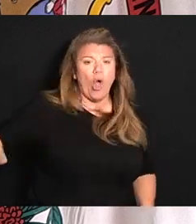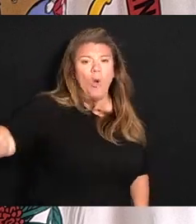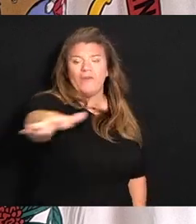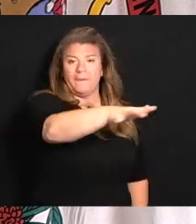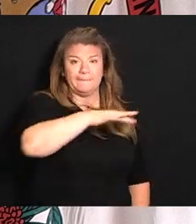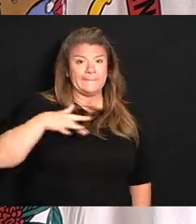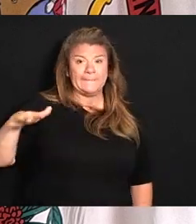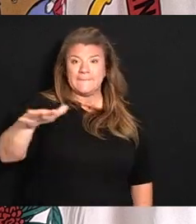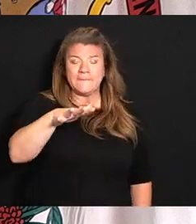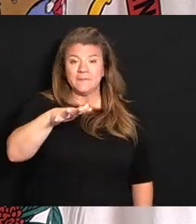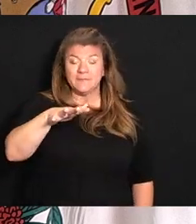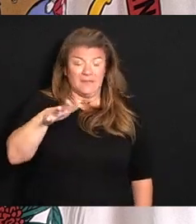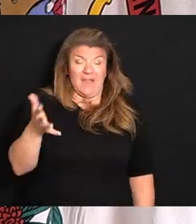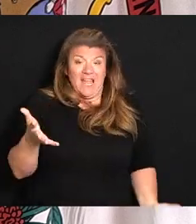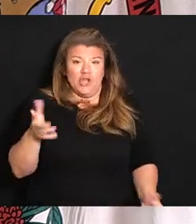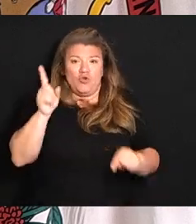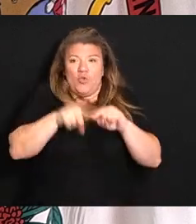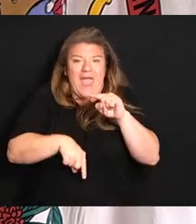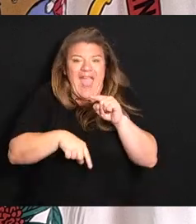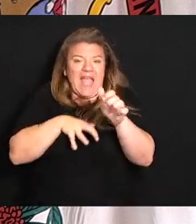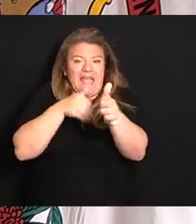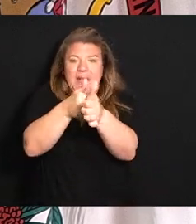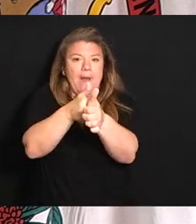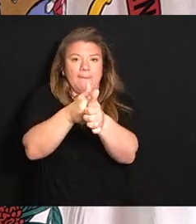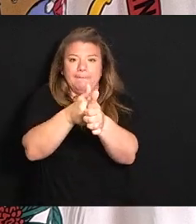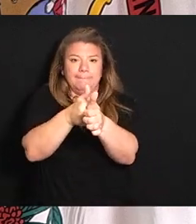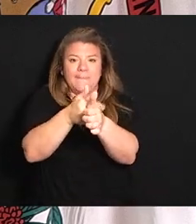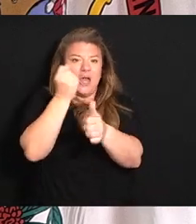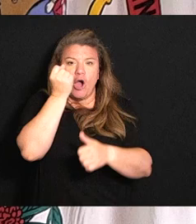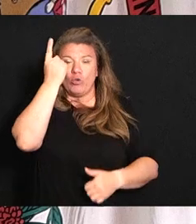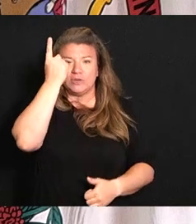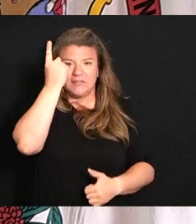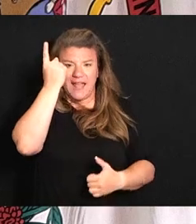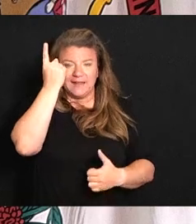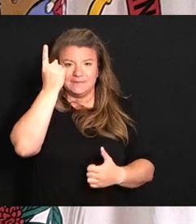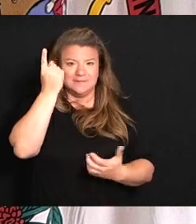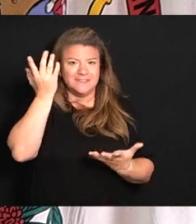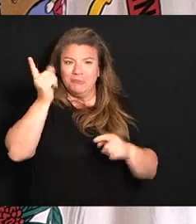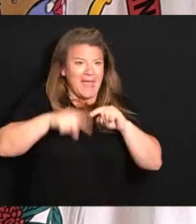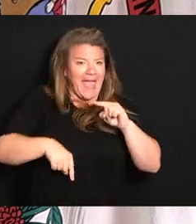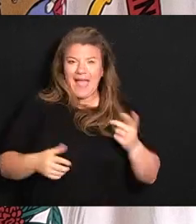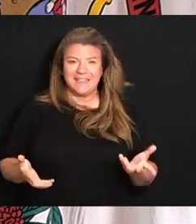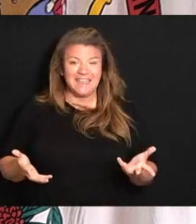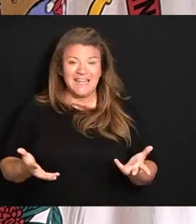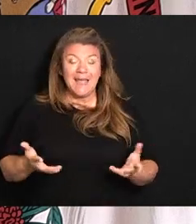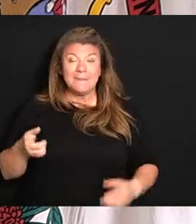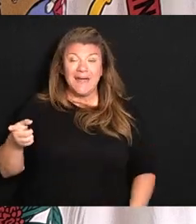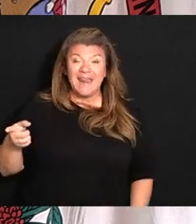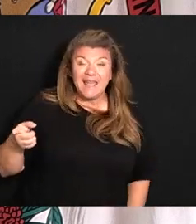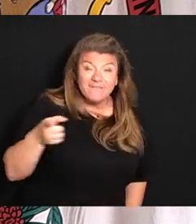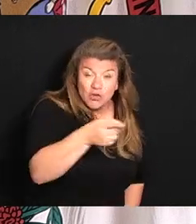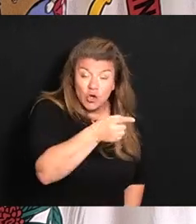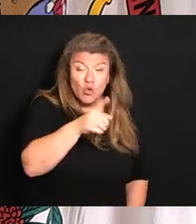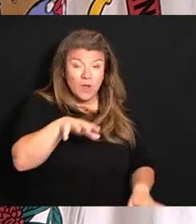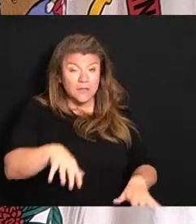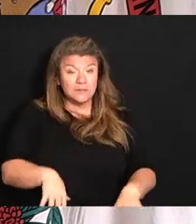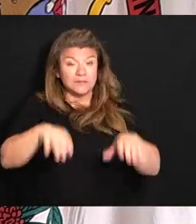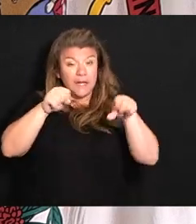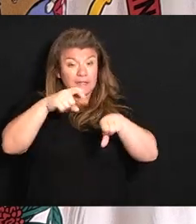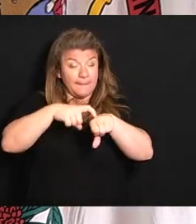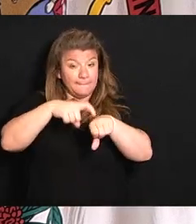I mean, we can't even possibly keep up. No wonder. But if you can take time,